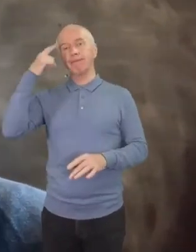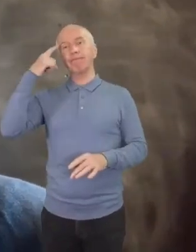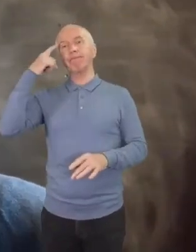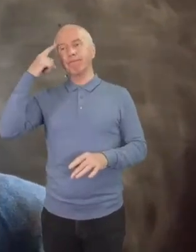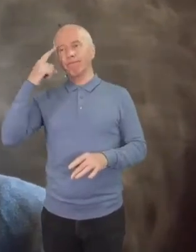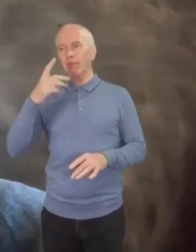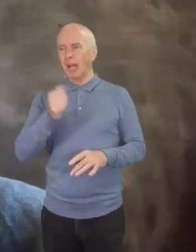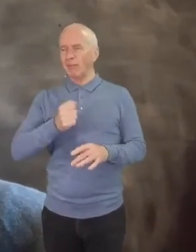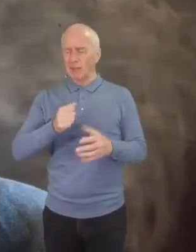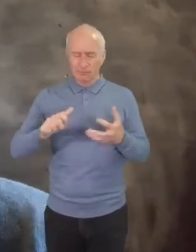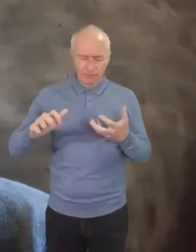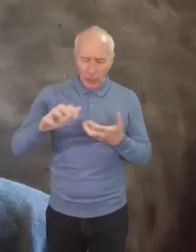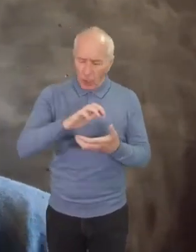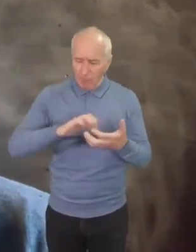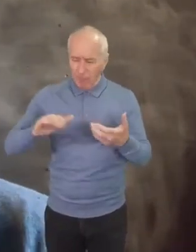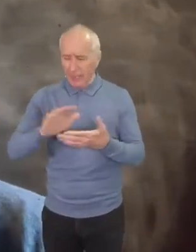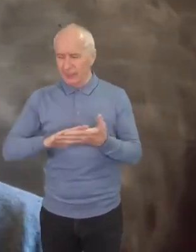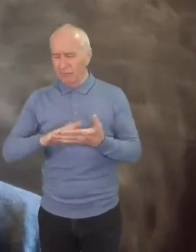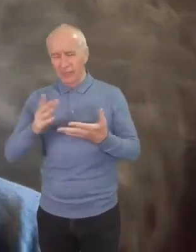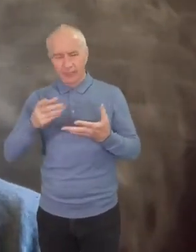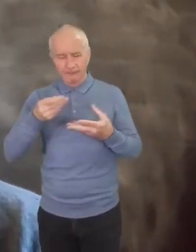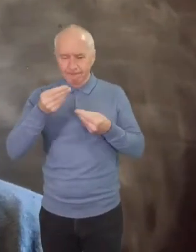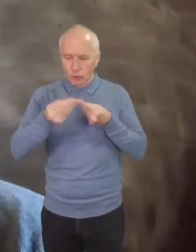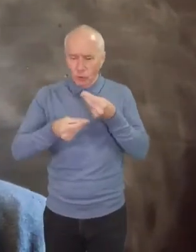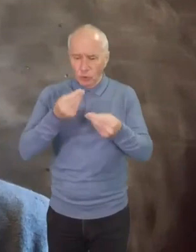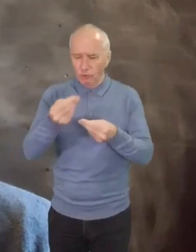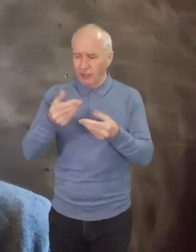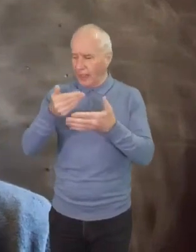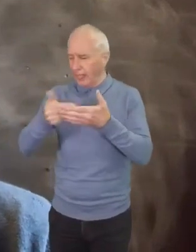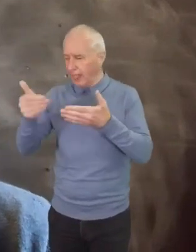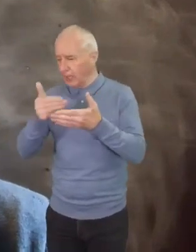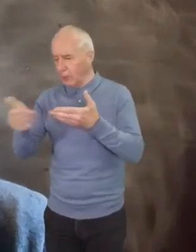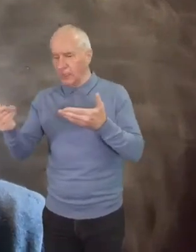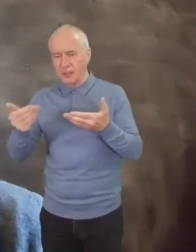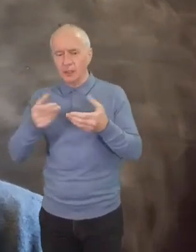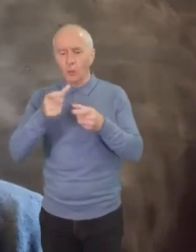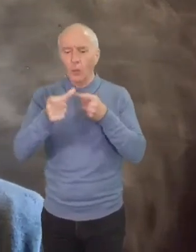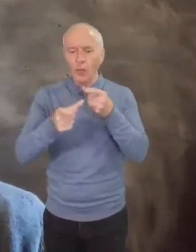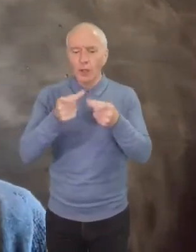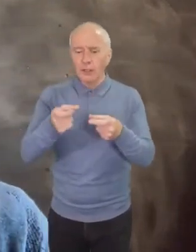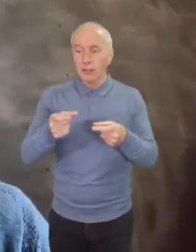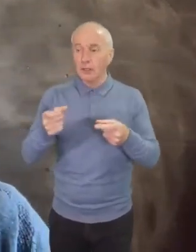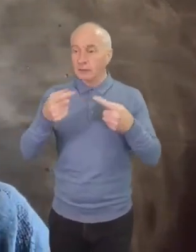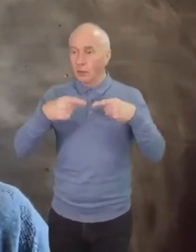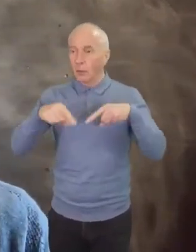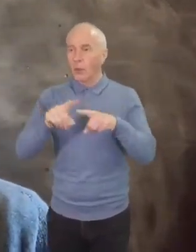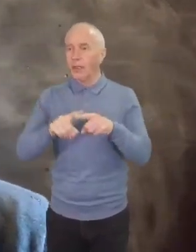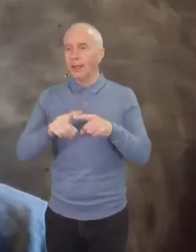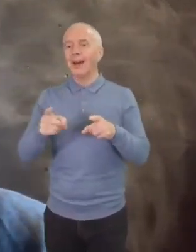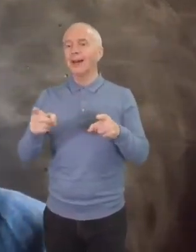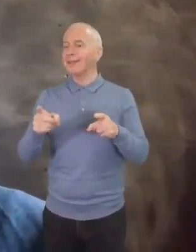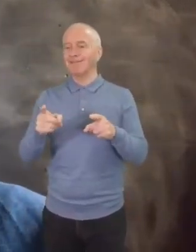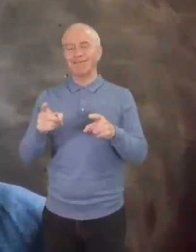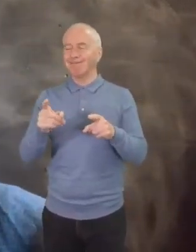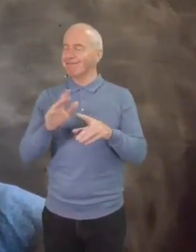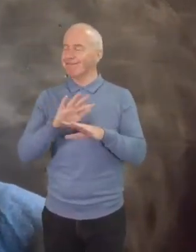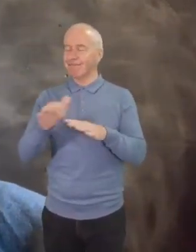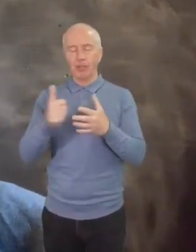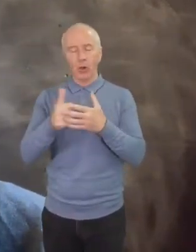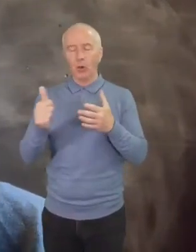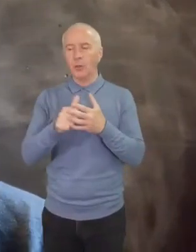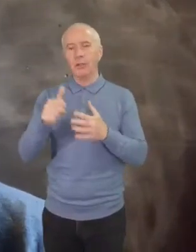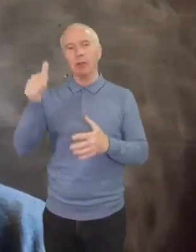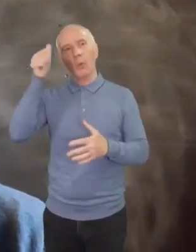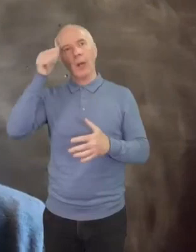a complex storytelling, and that this storytelling occurs in ways we sometimes aren't aware of, because we're